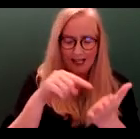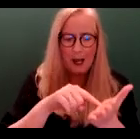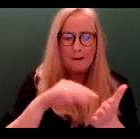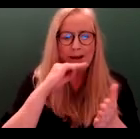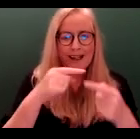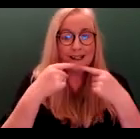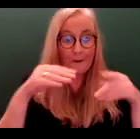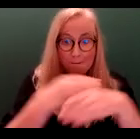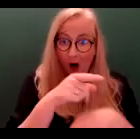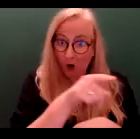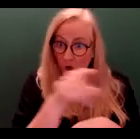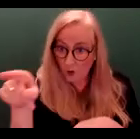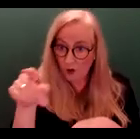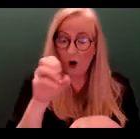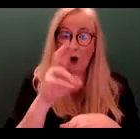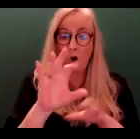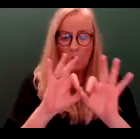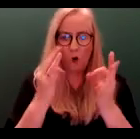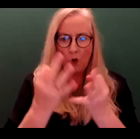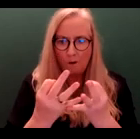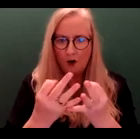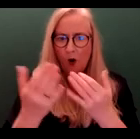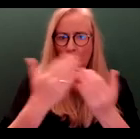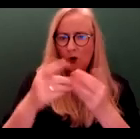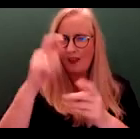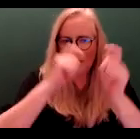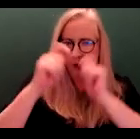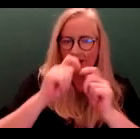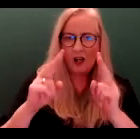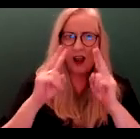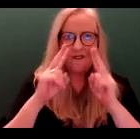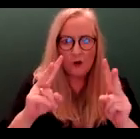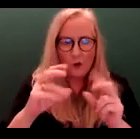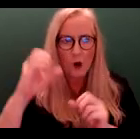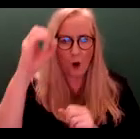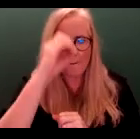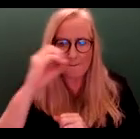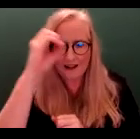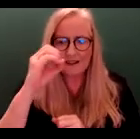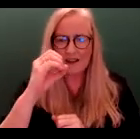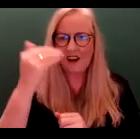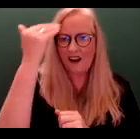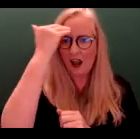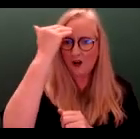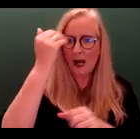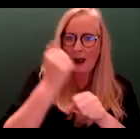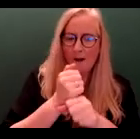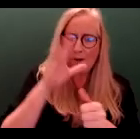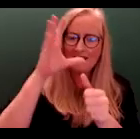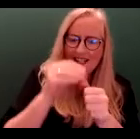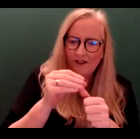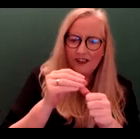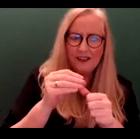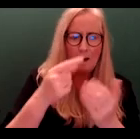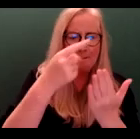by you or your group on your thoughts, views, opinions or knowledge on a particular plan or